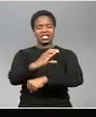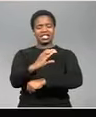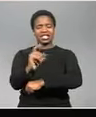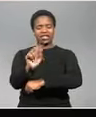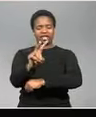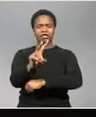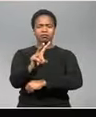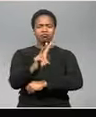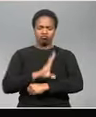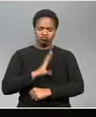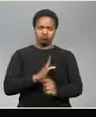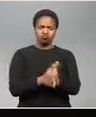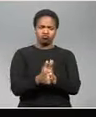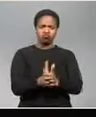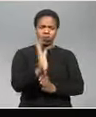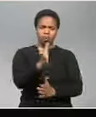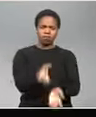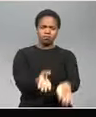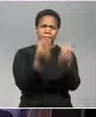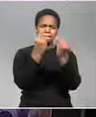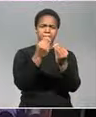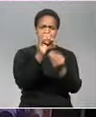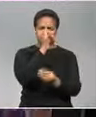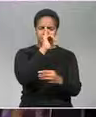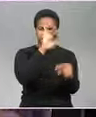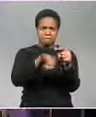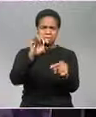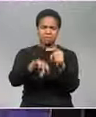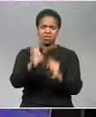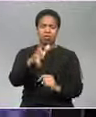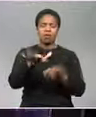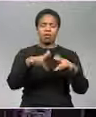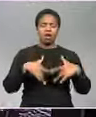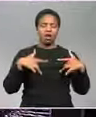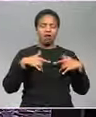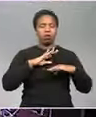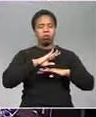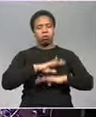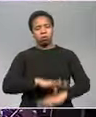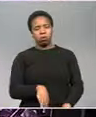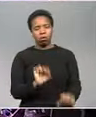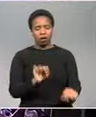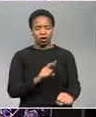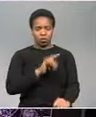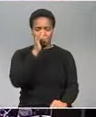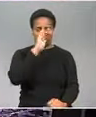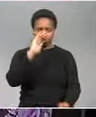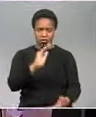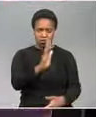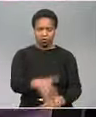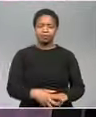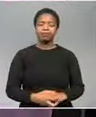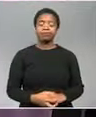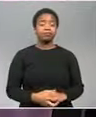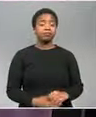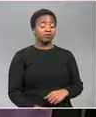JMPD is confident it's gained the upper hand and residents can breathe easier the bigger advantage of the new